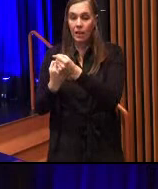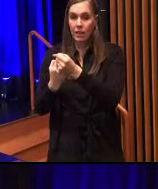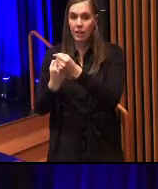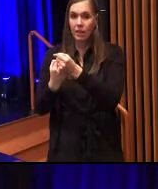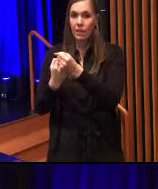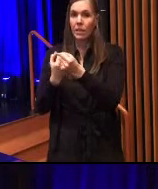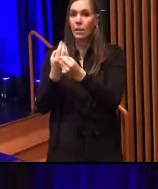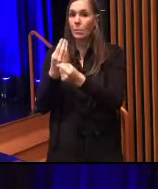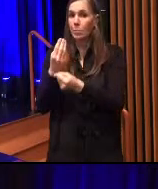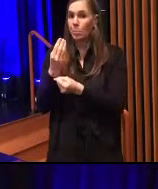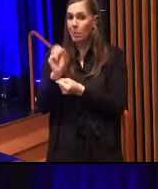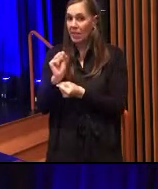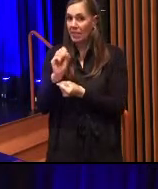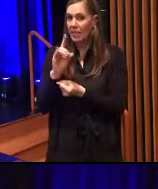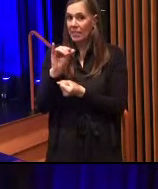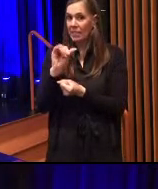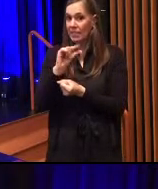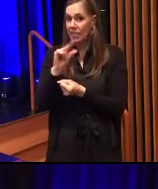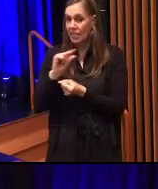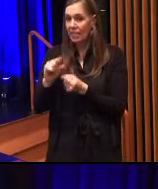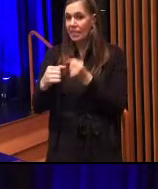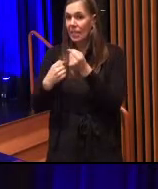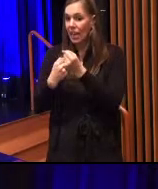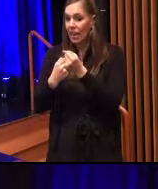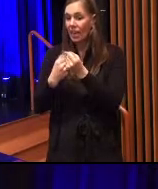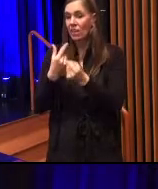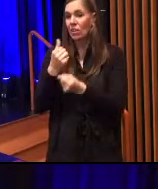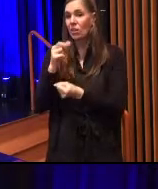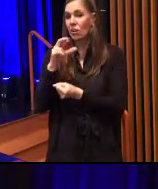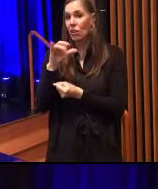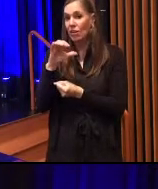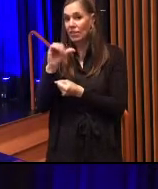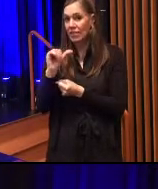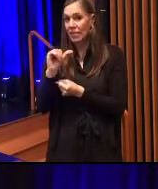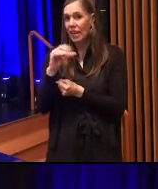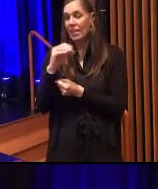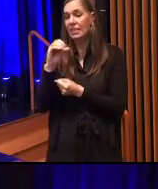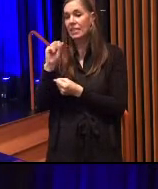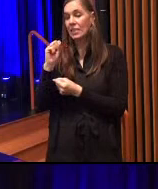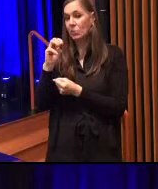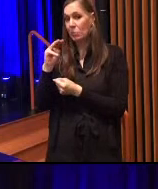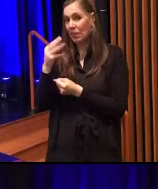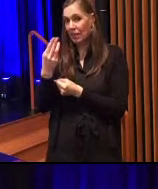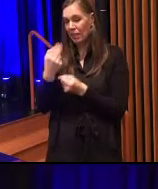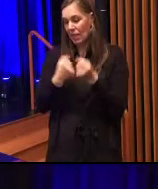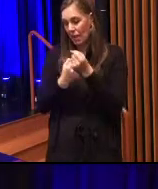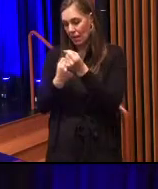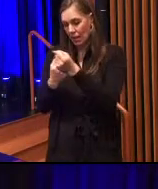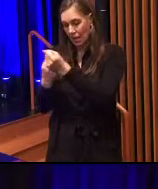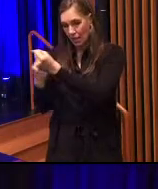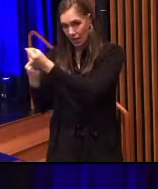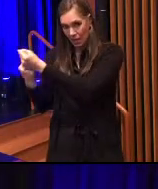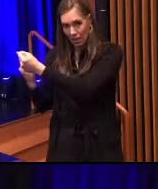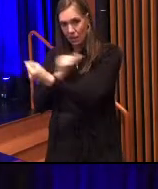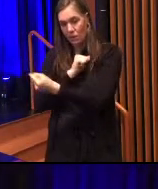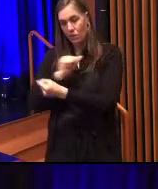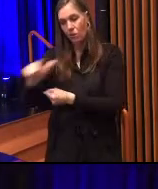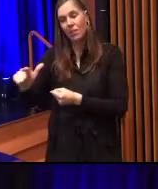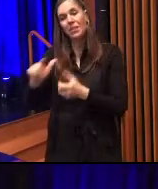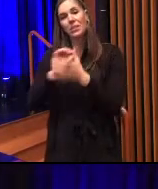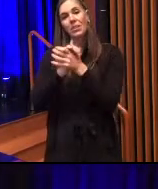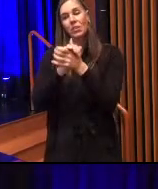Aye. Ms. Diaz. Aye. Mr. Garcia Molina. Aye. And President Smith-Waido. Aye. Congratulations, Patrick.